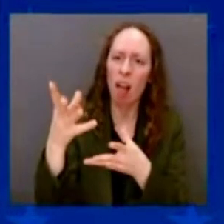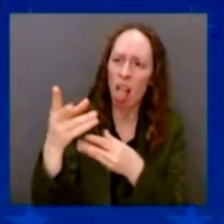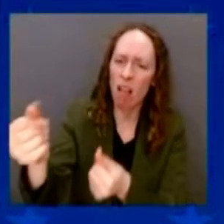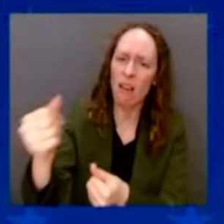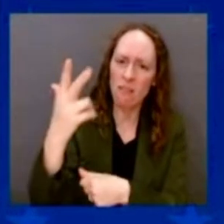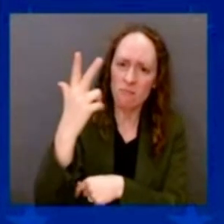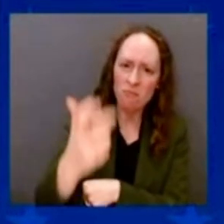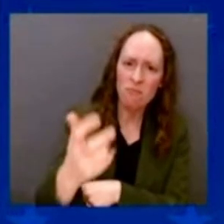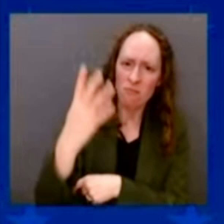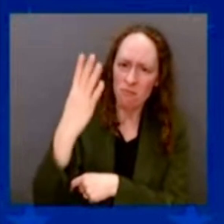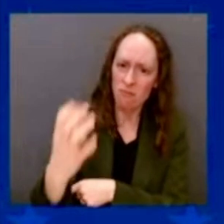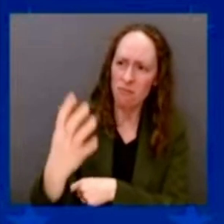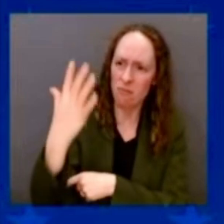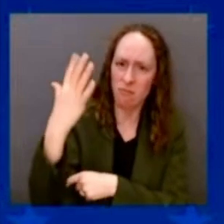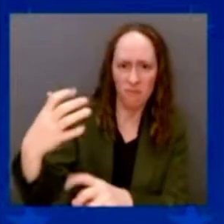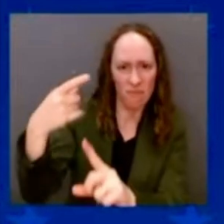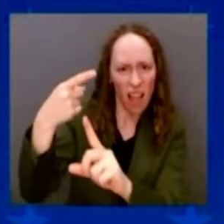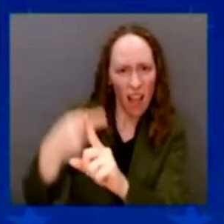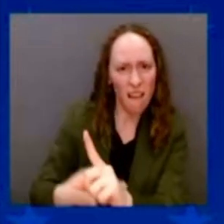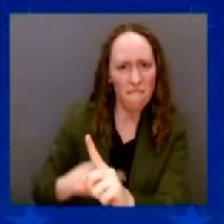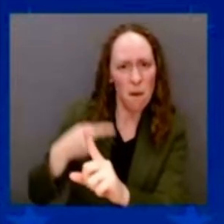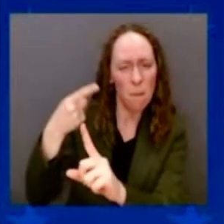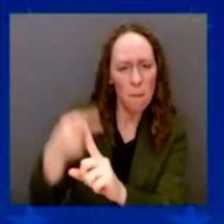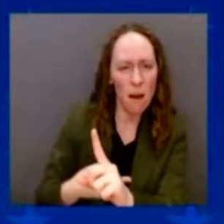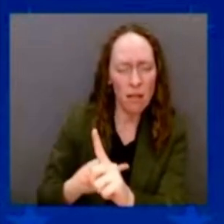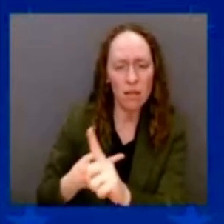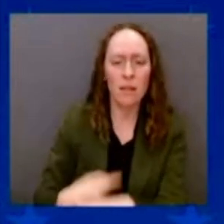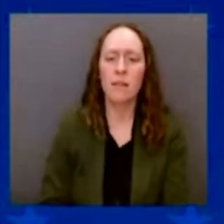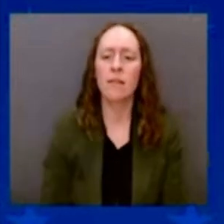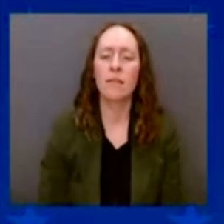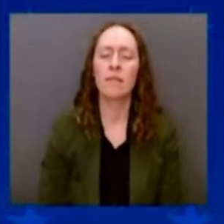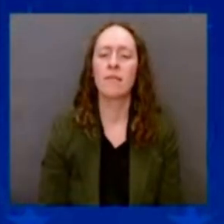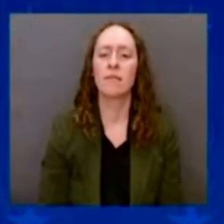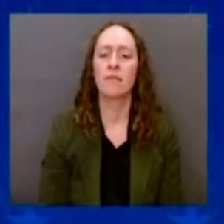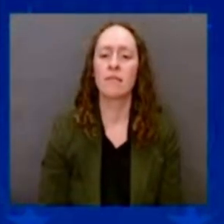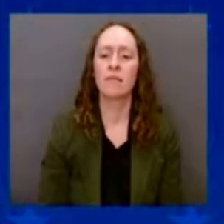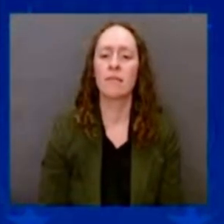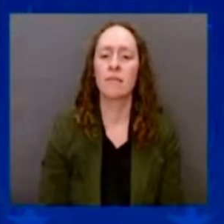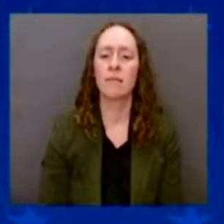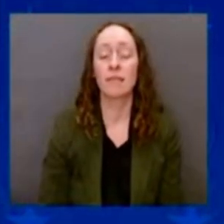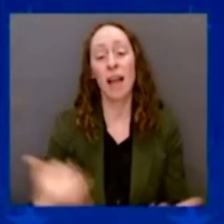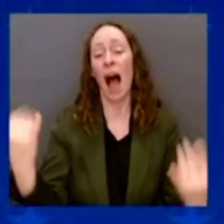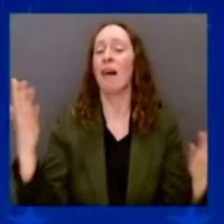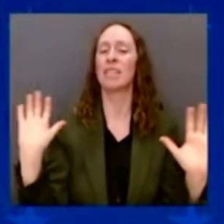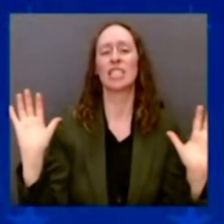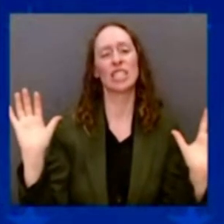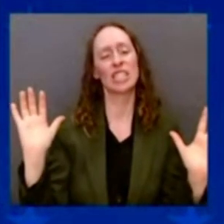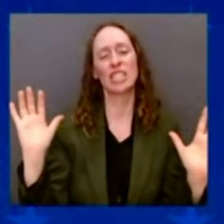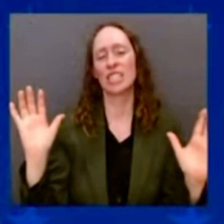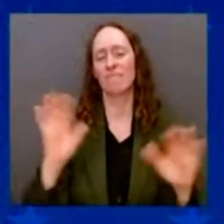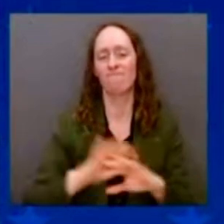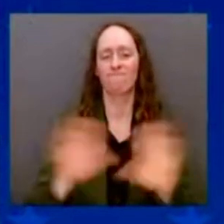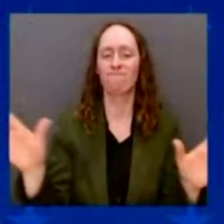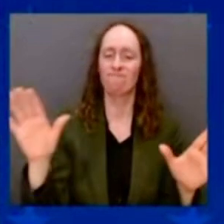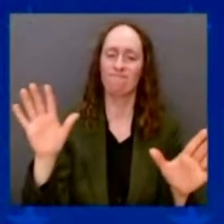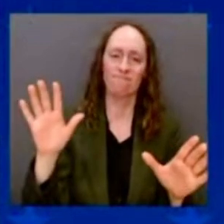the cost of insulin to maximum thirty-five dollars a month.